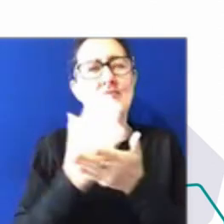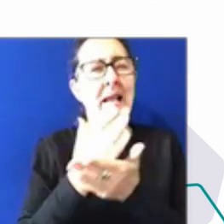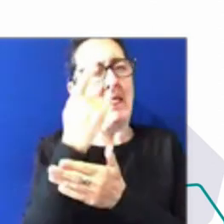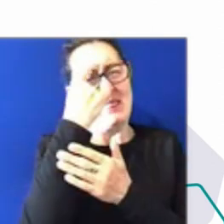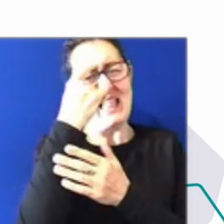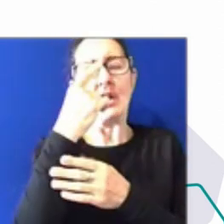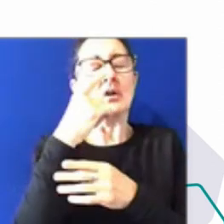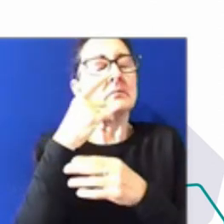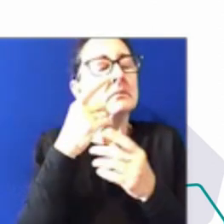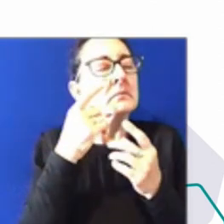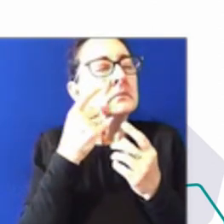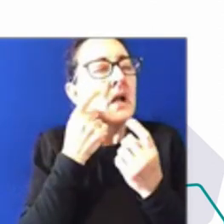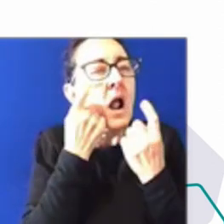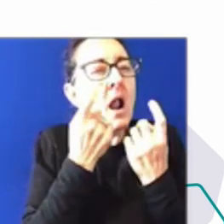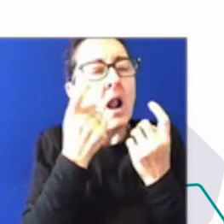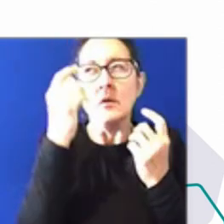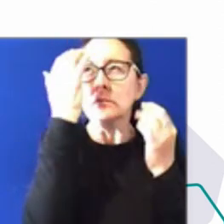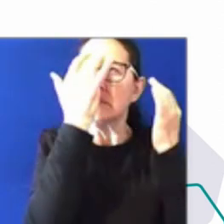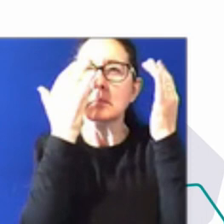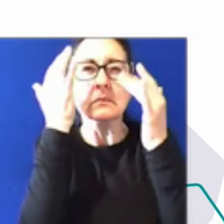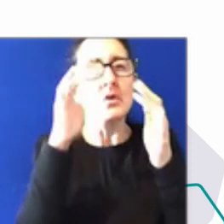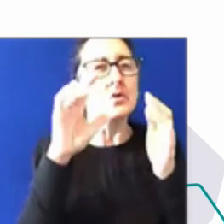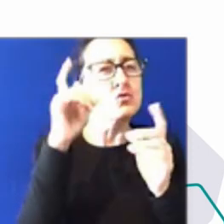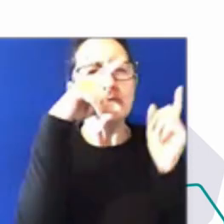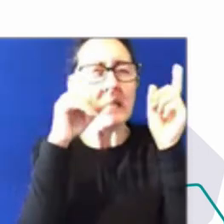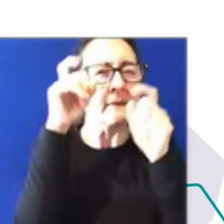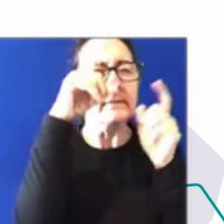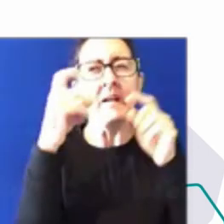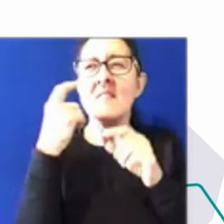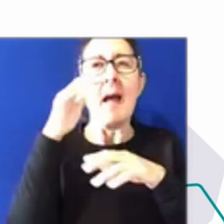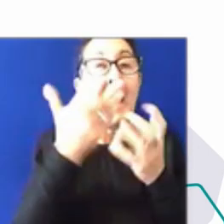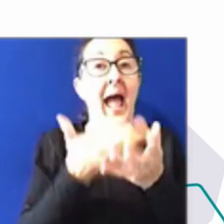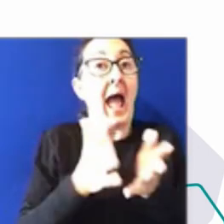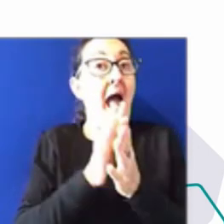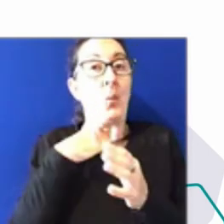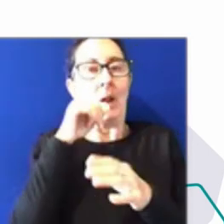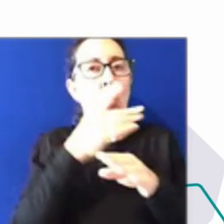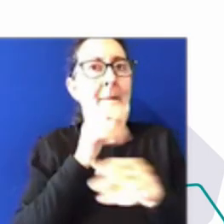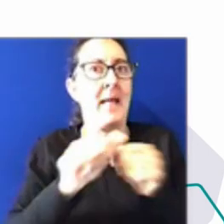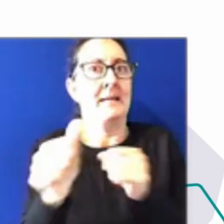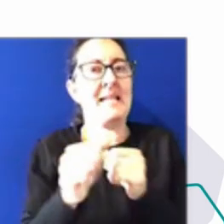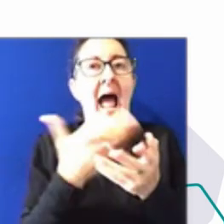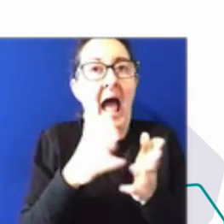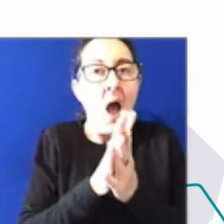our networks about what would work better to get more recruitment right across all forms of disability.